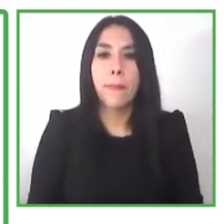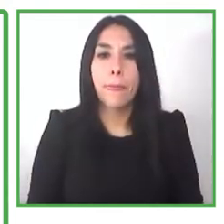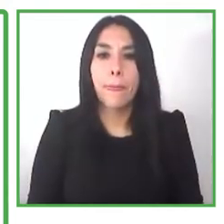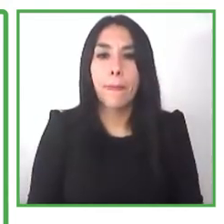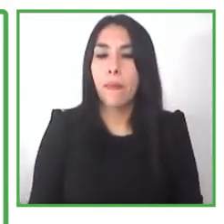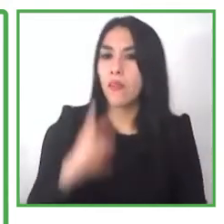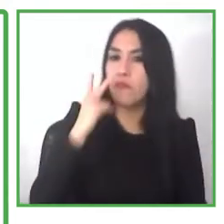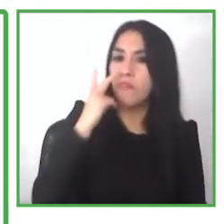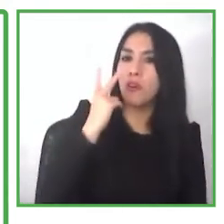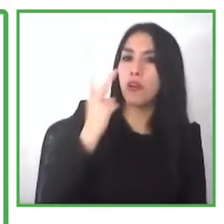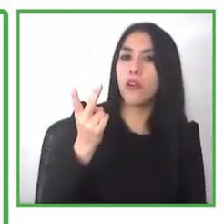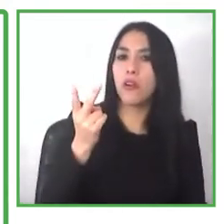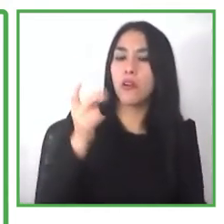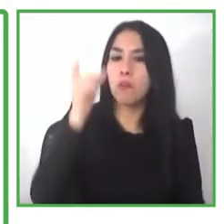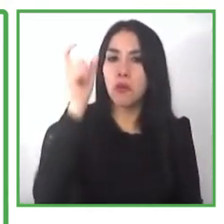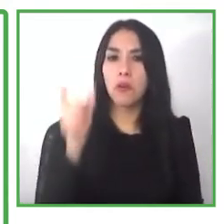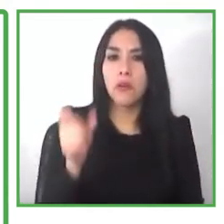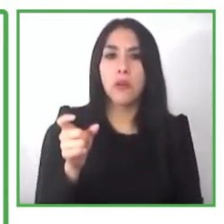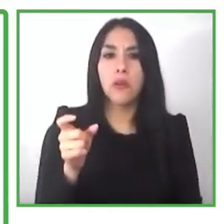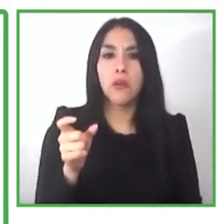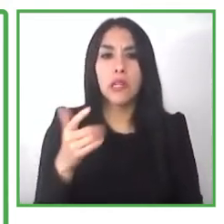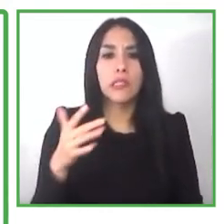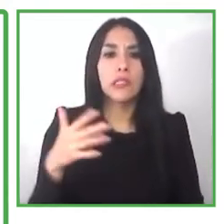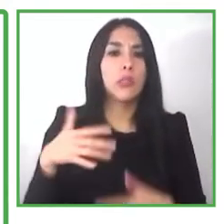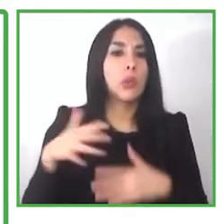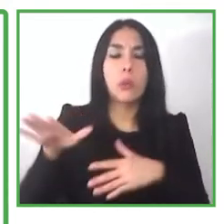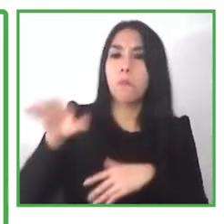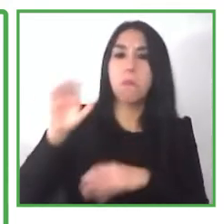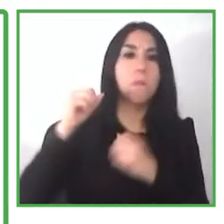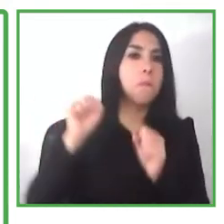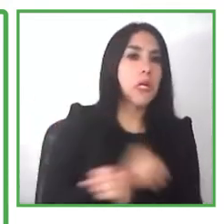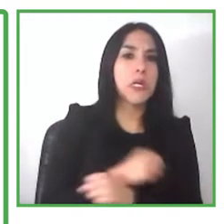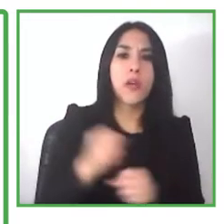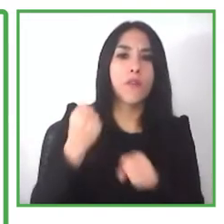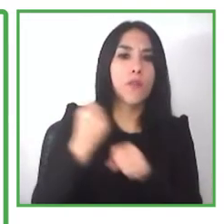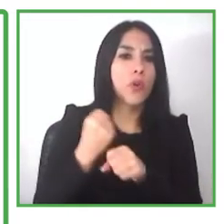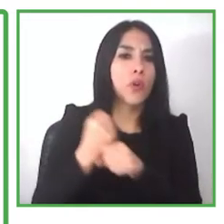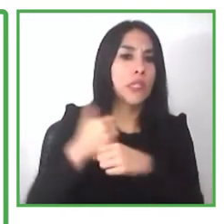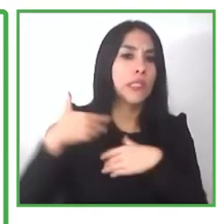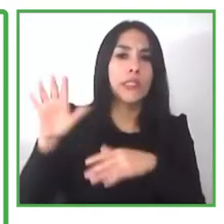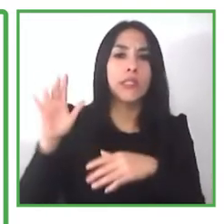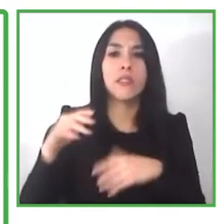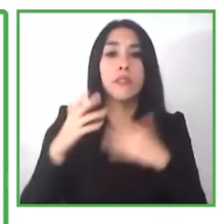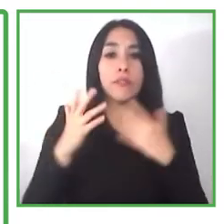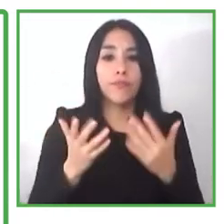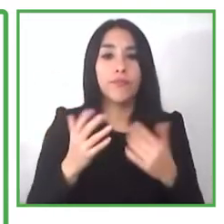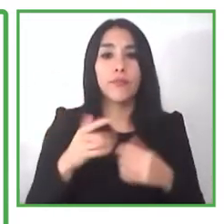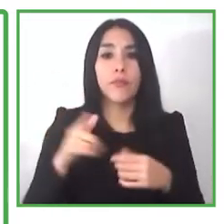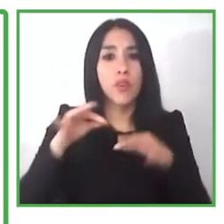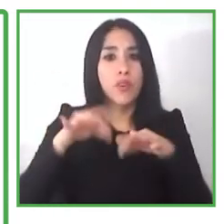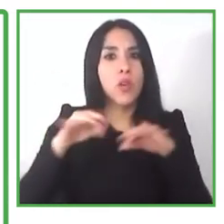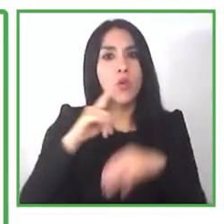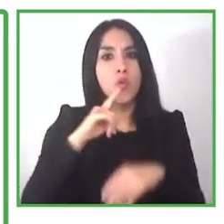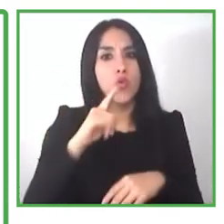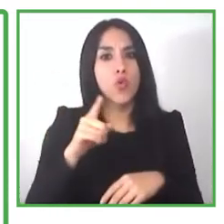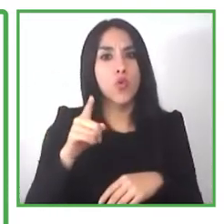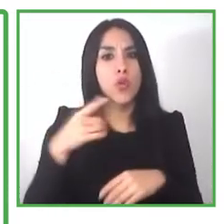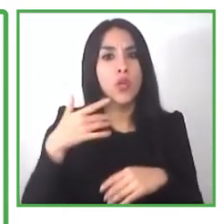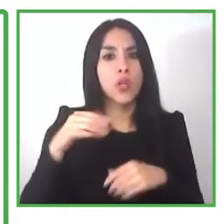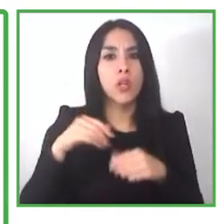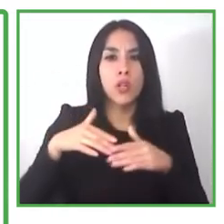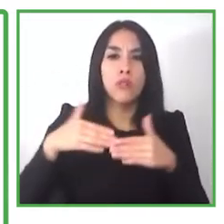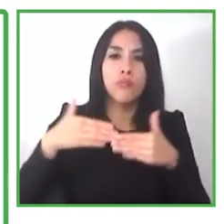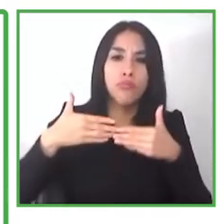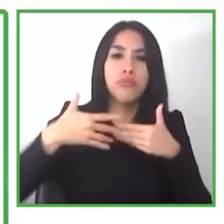can't be further from the truth so once the training the the year's training has been completed at the living league we we then